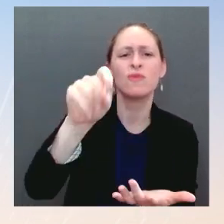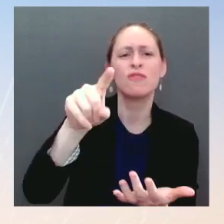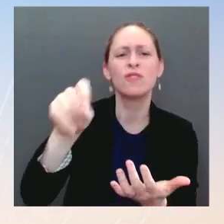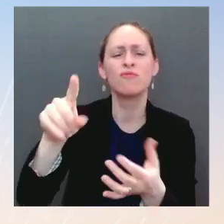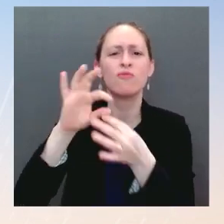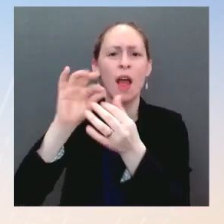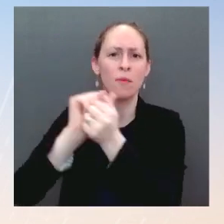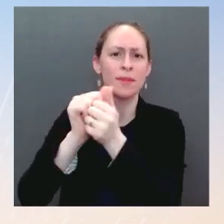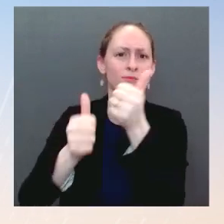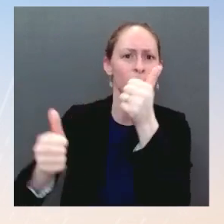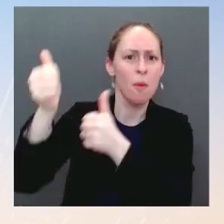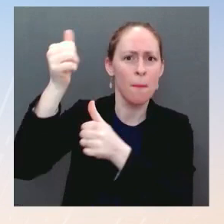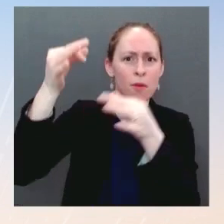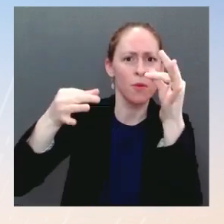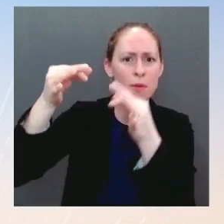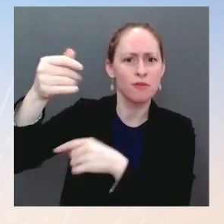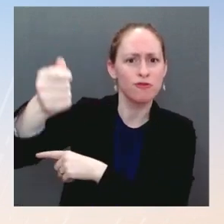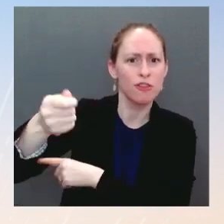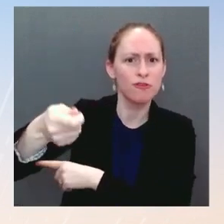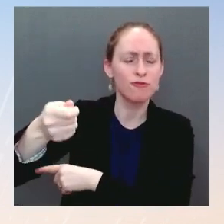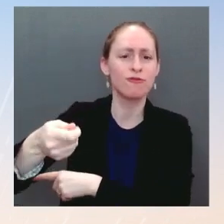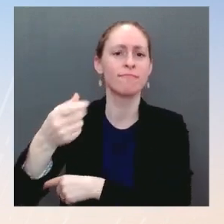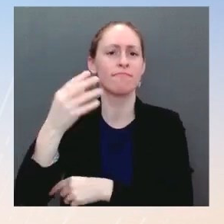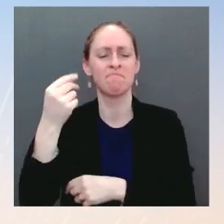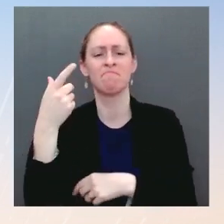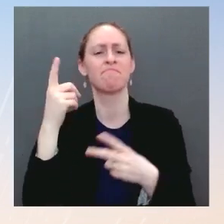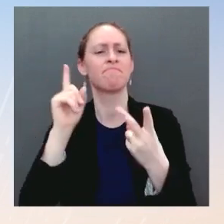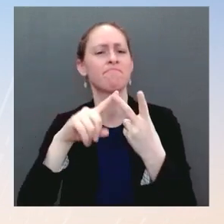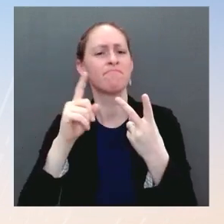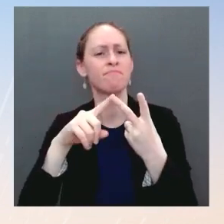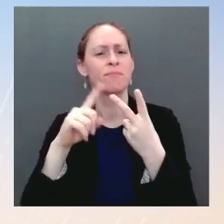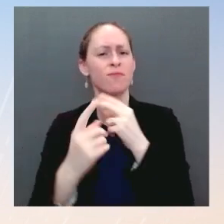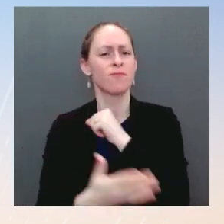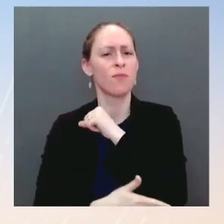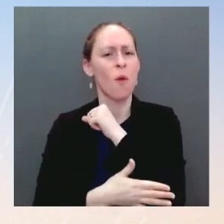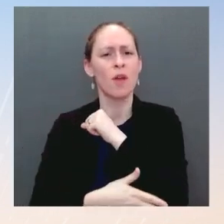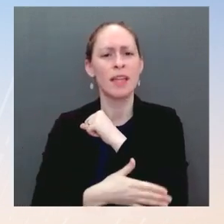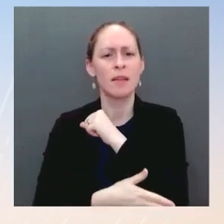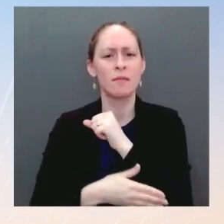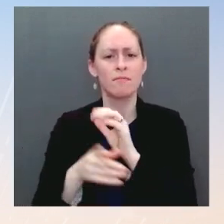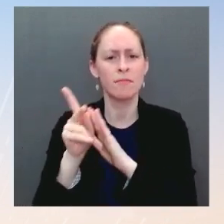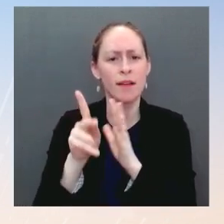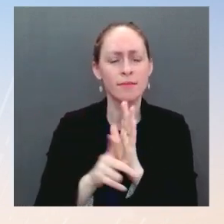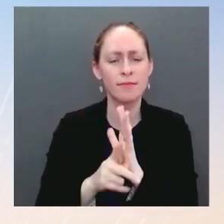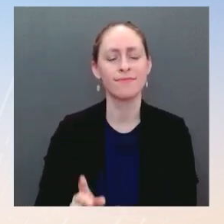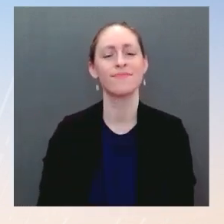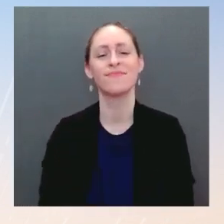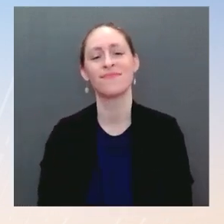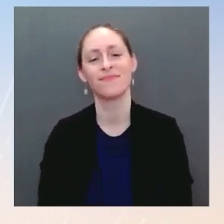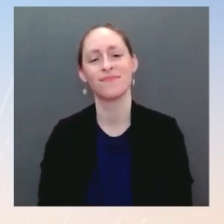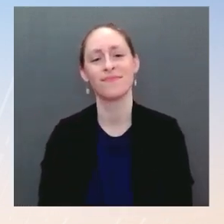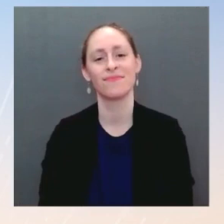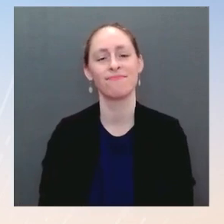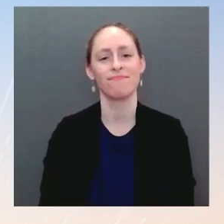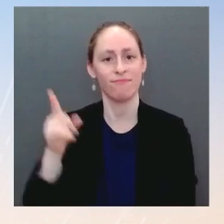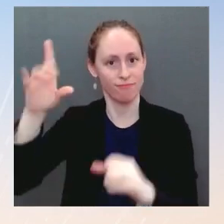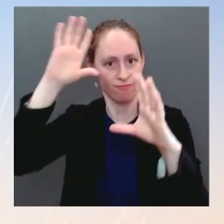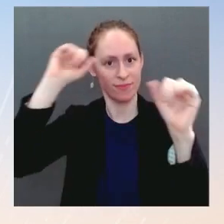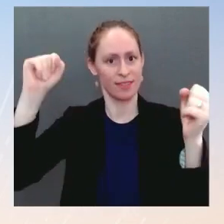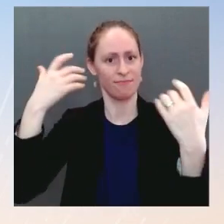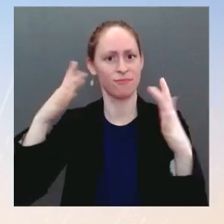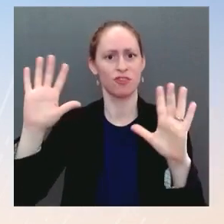President just said that he intends to nominate someone by the end of February. We have seen some slippage in past White House deadlines.